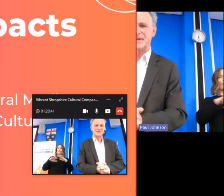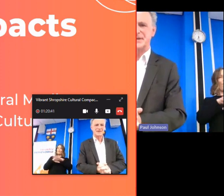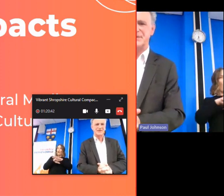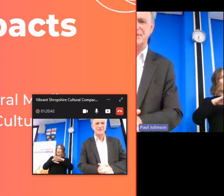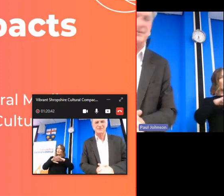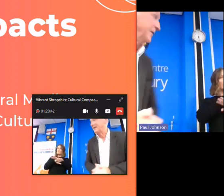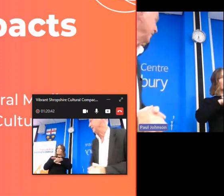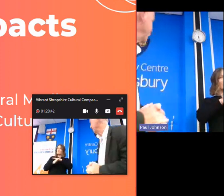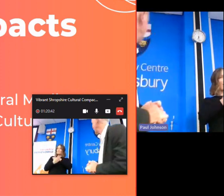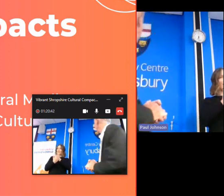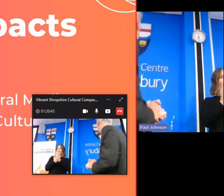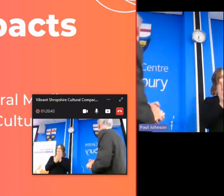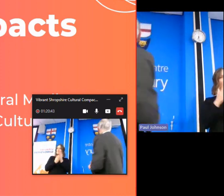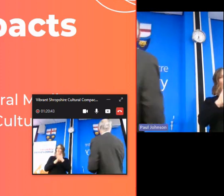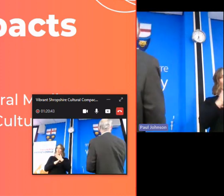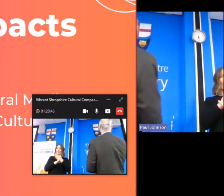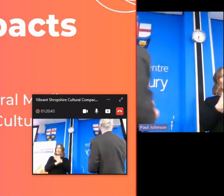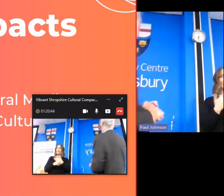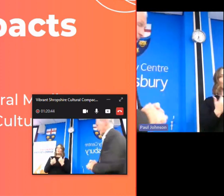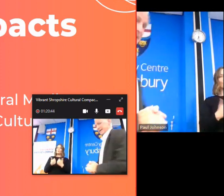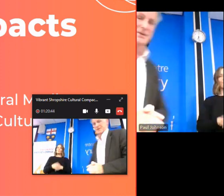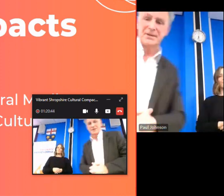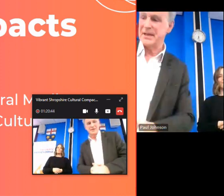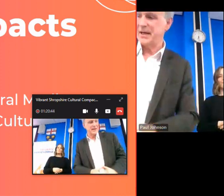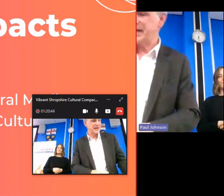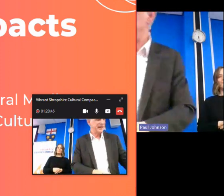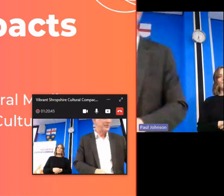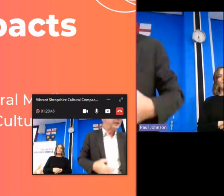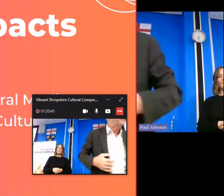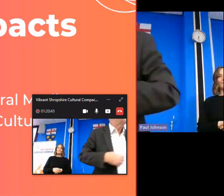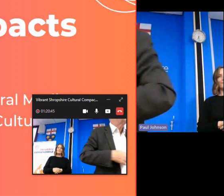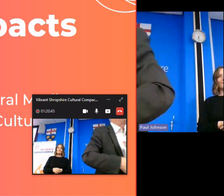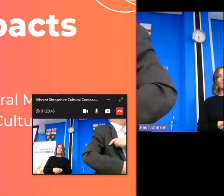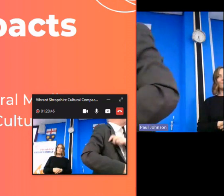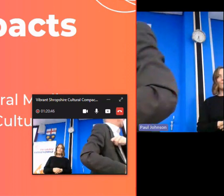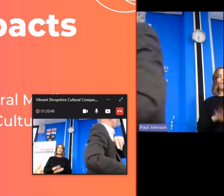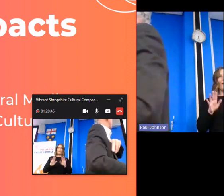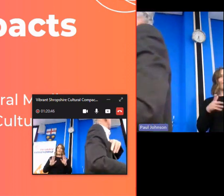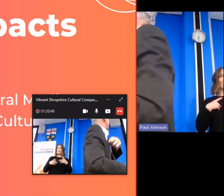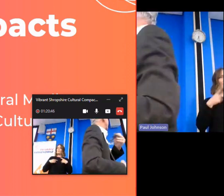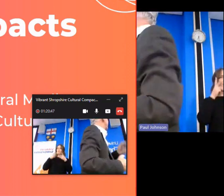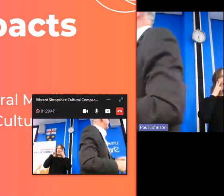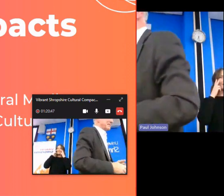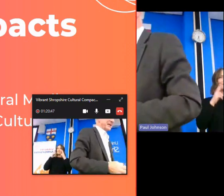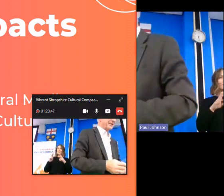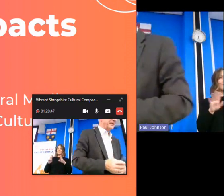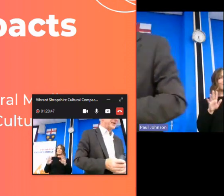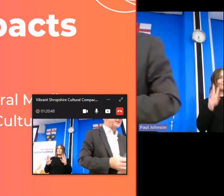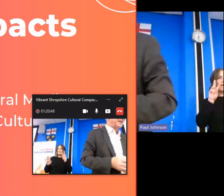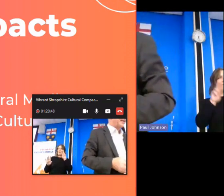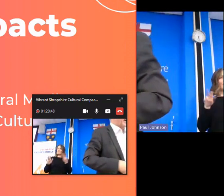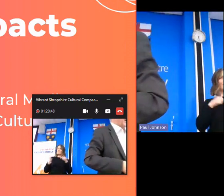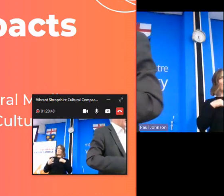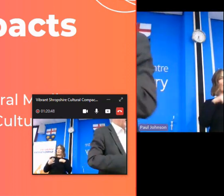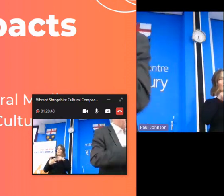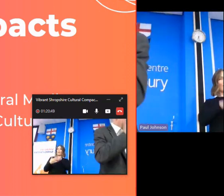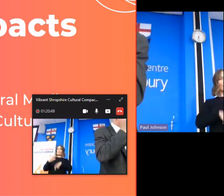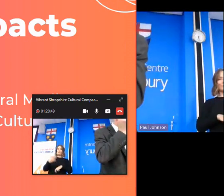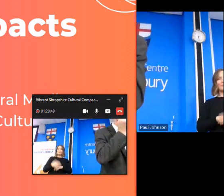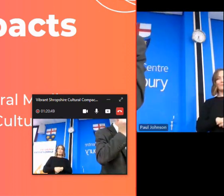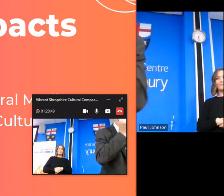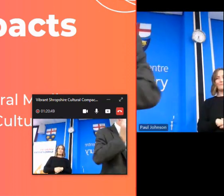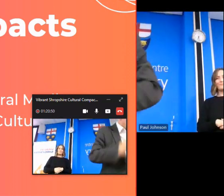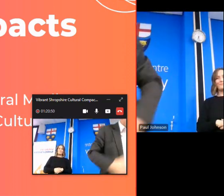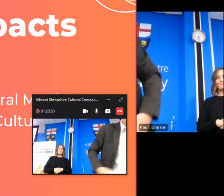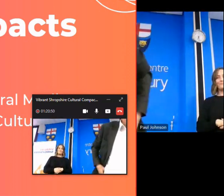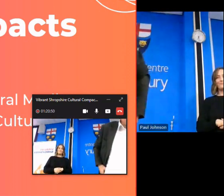as well so it's really good um i will have to put my glasses on i can't read my own notes um